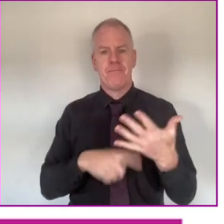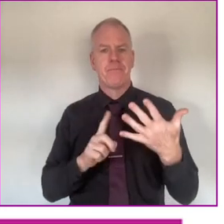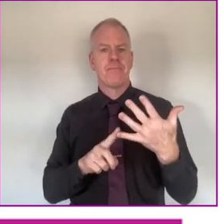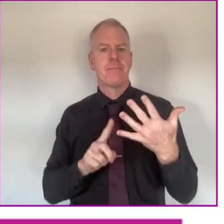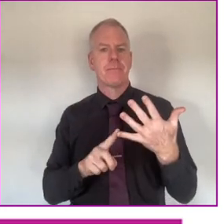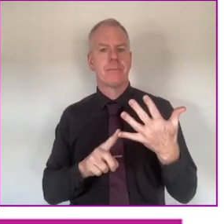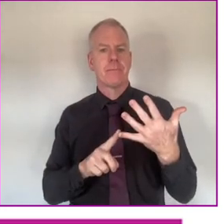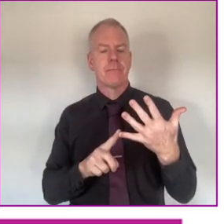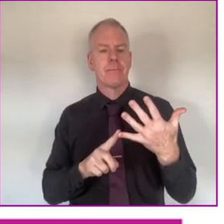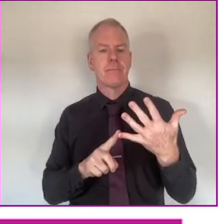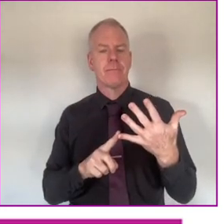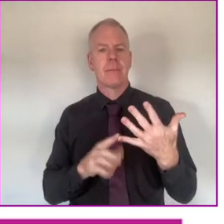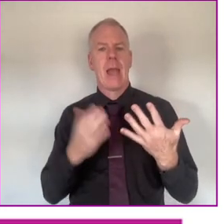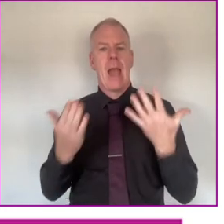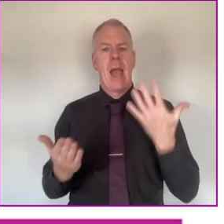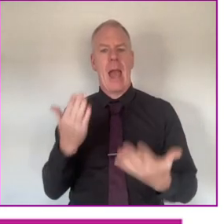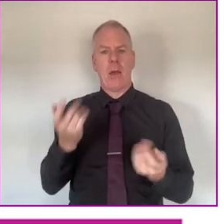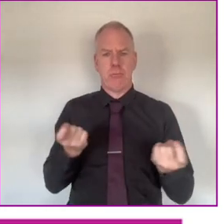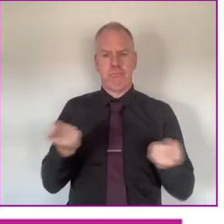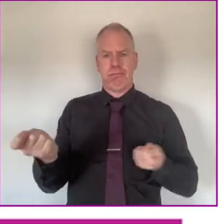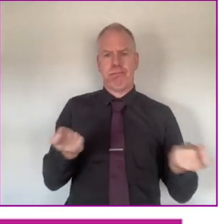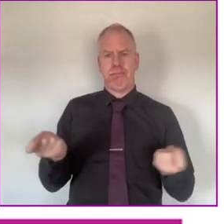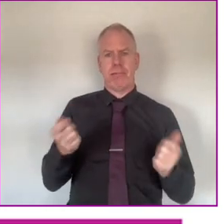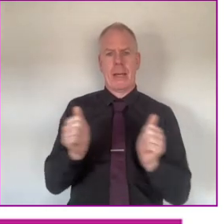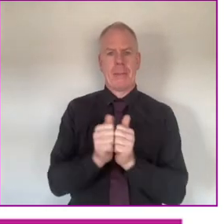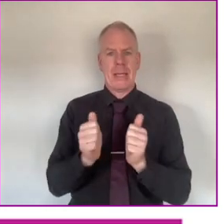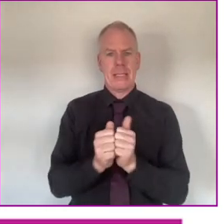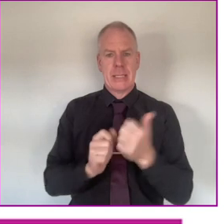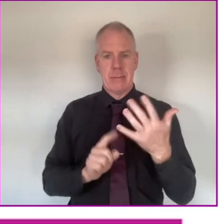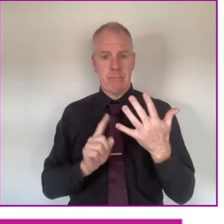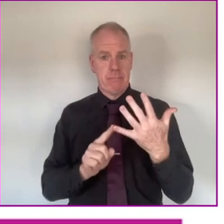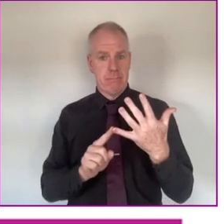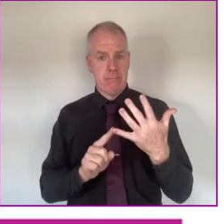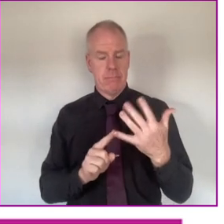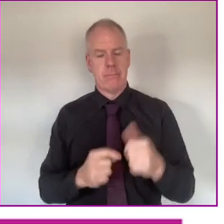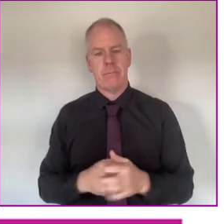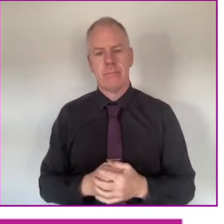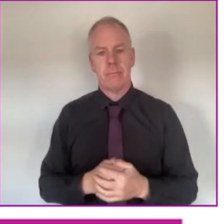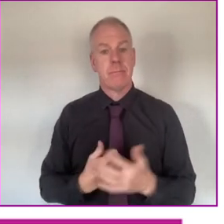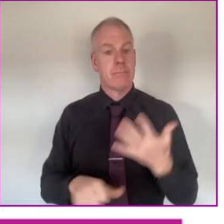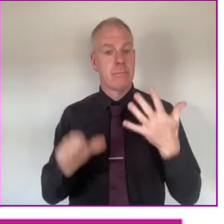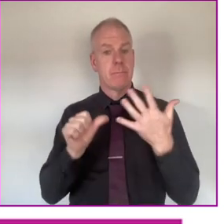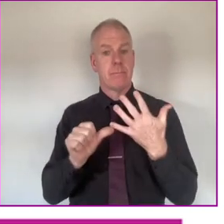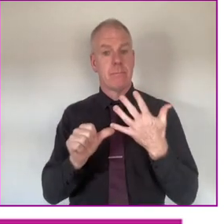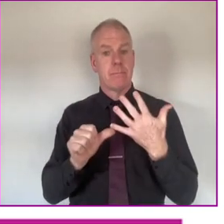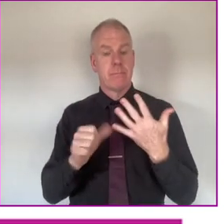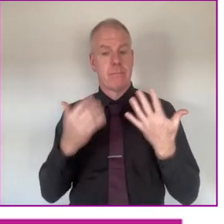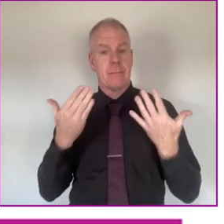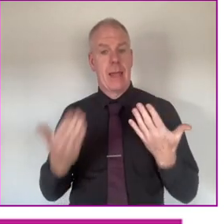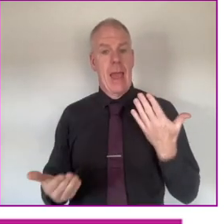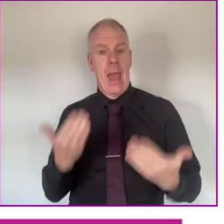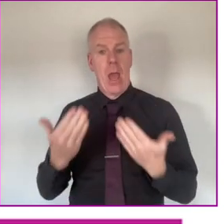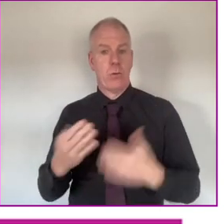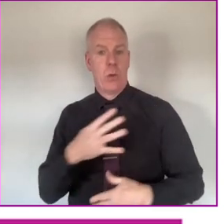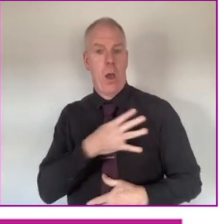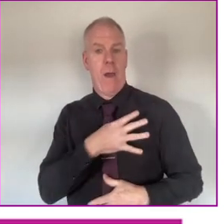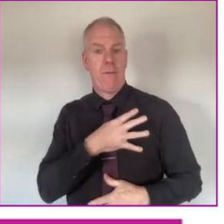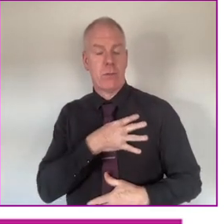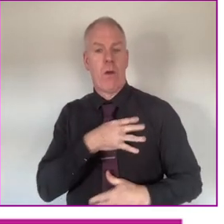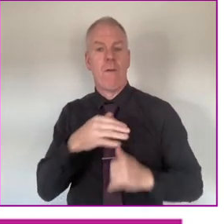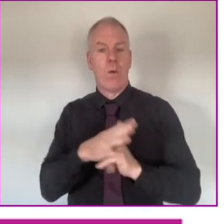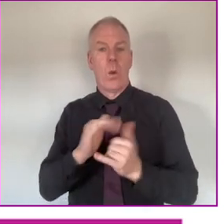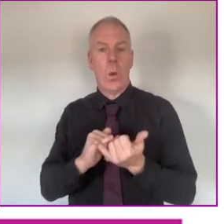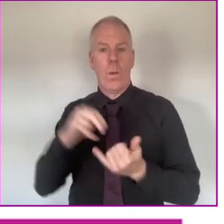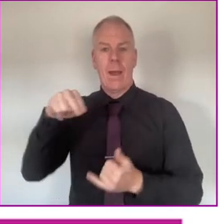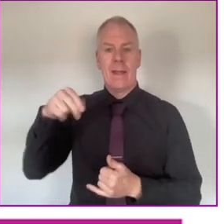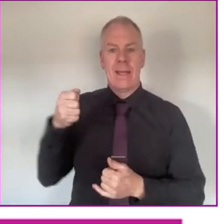how to be in charge of your meeting, how to be an officer of